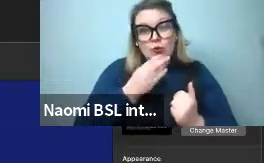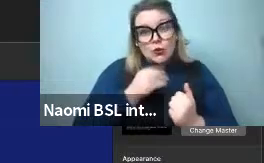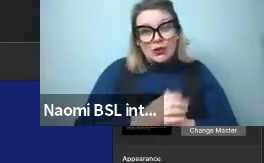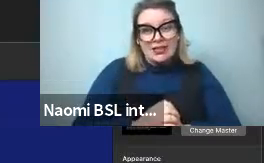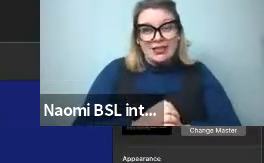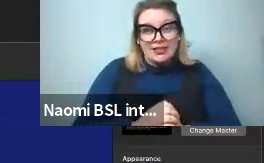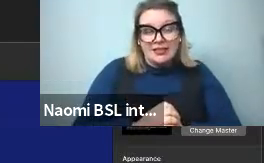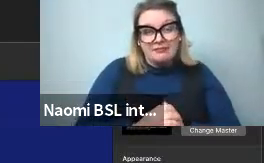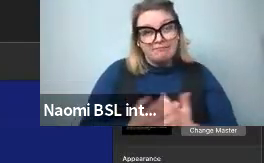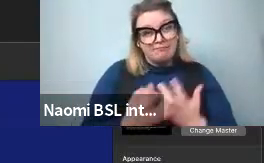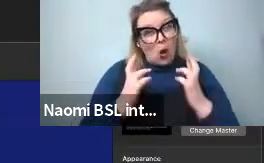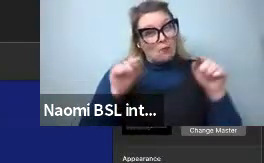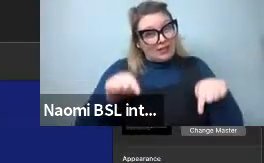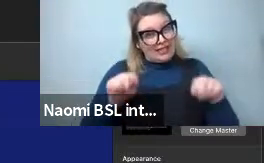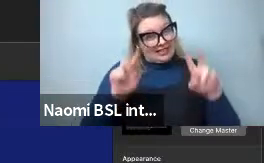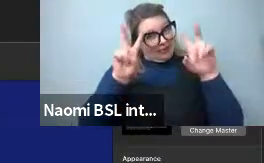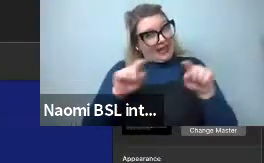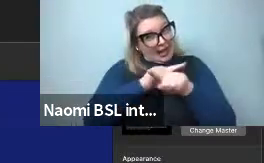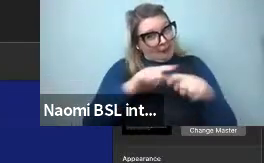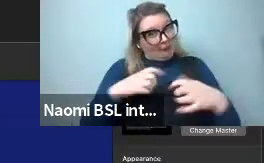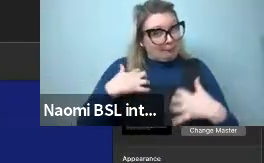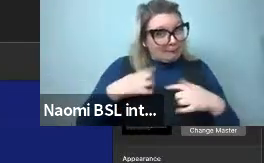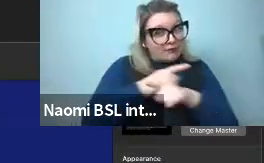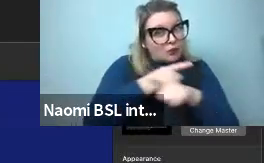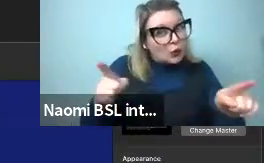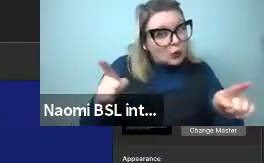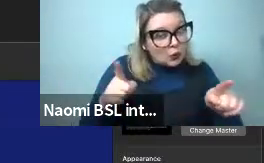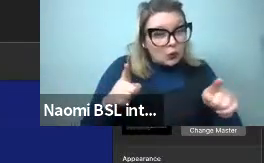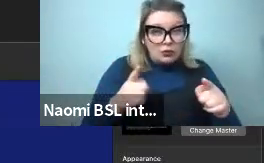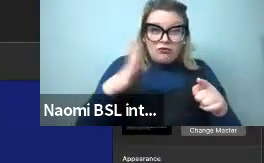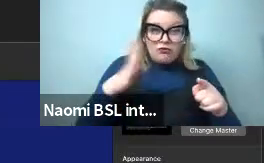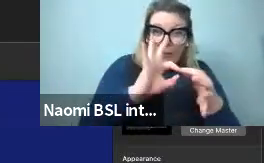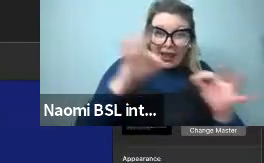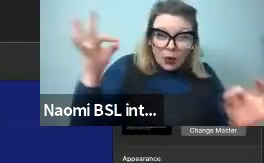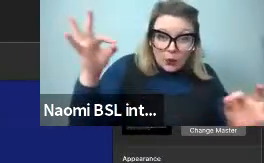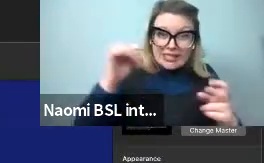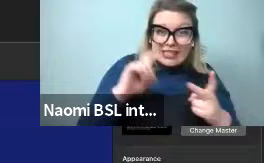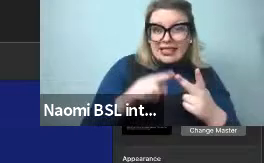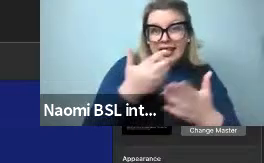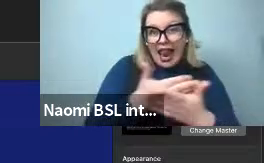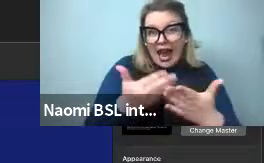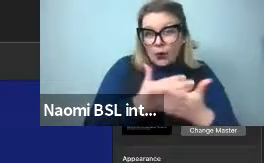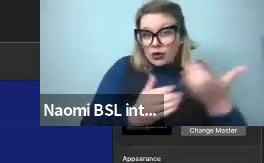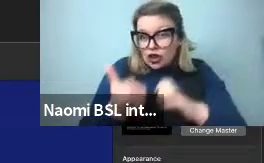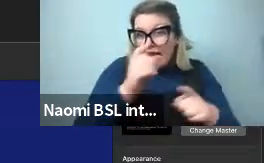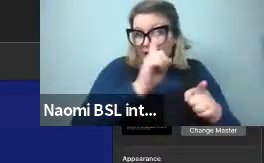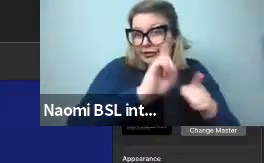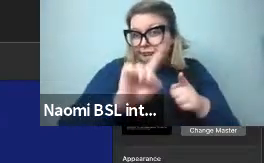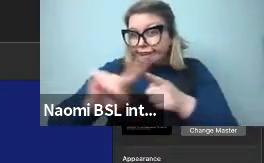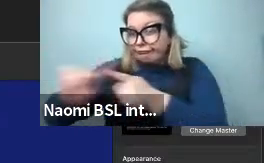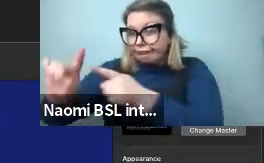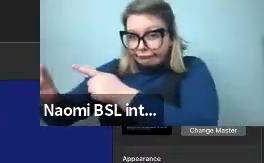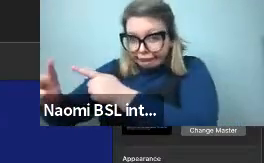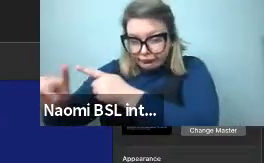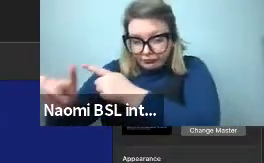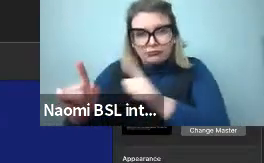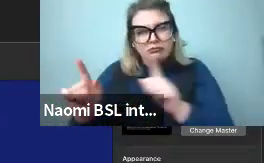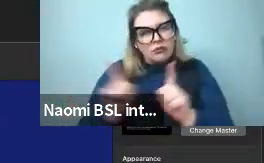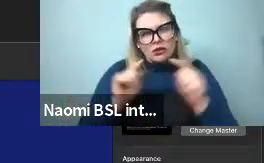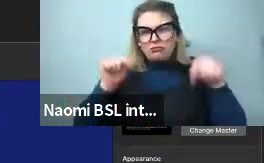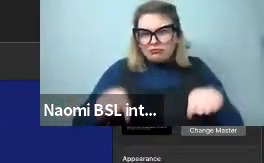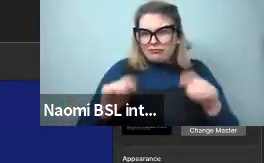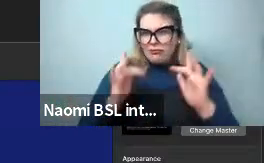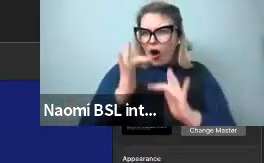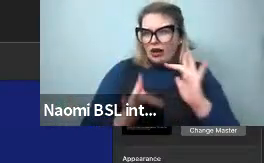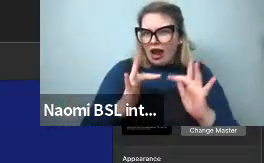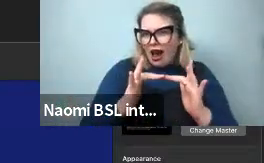is a theme that will be of interest to linguists and language scientists from across academia. We also really want to try to take advantage of this online